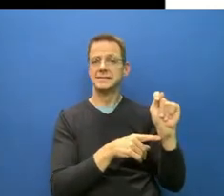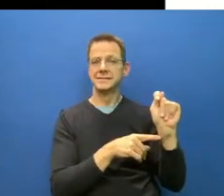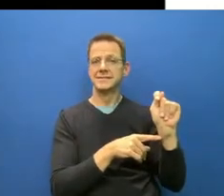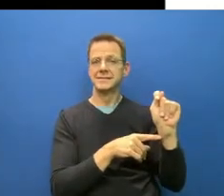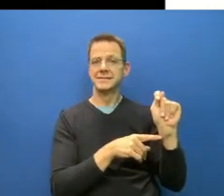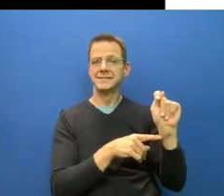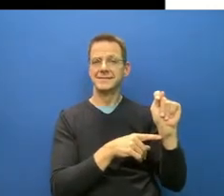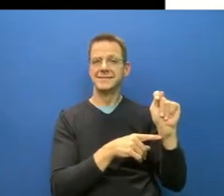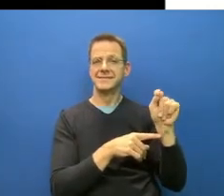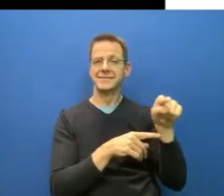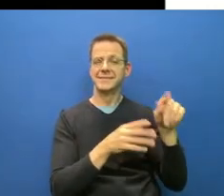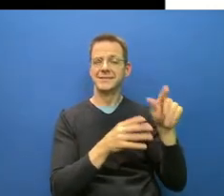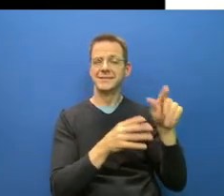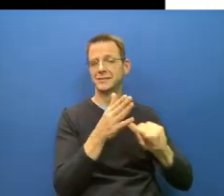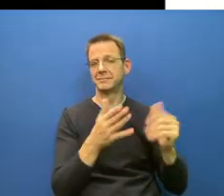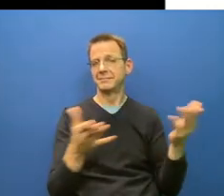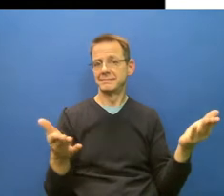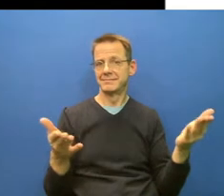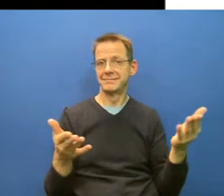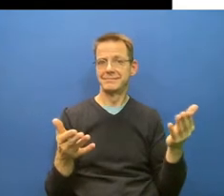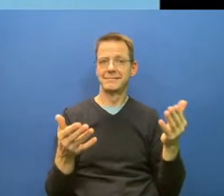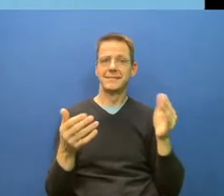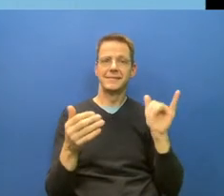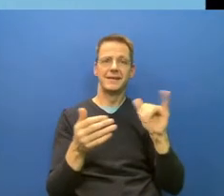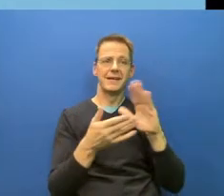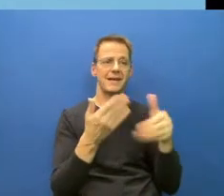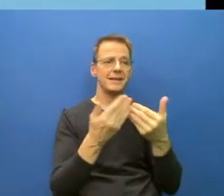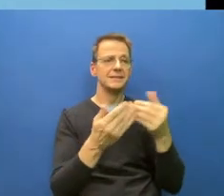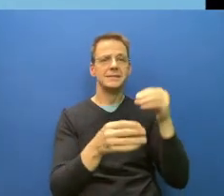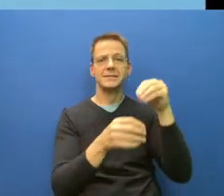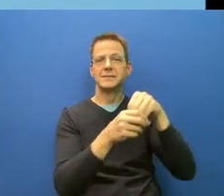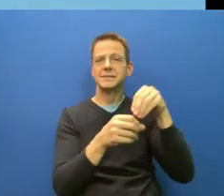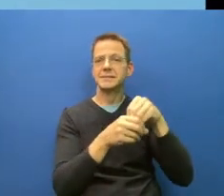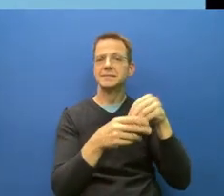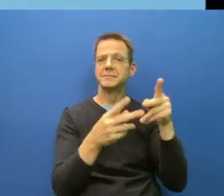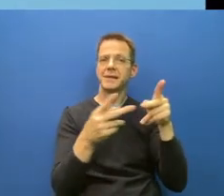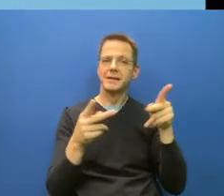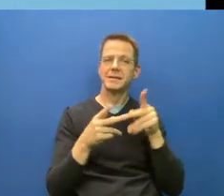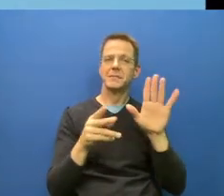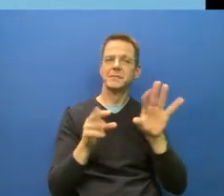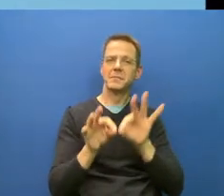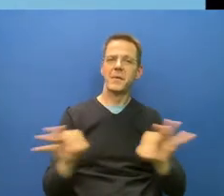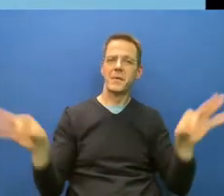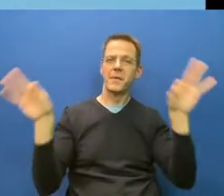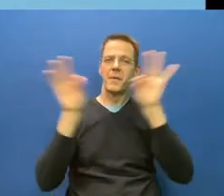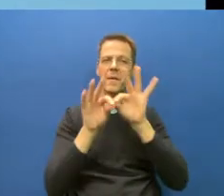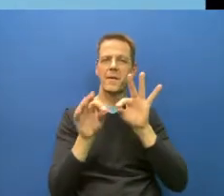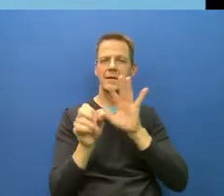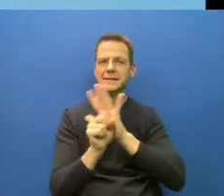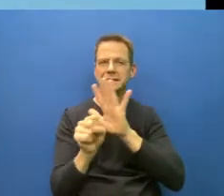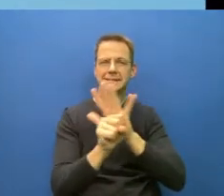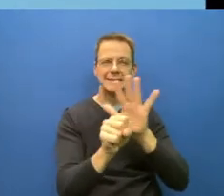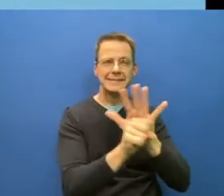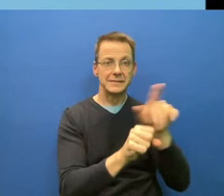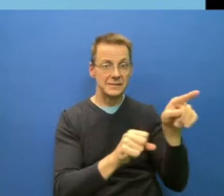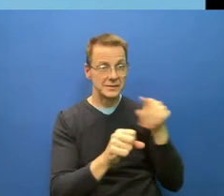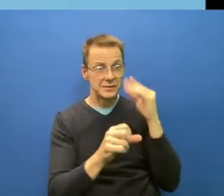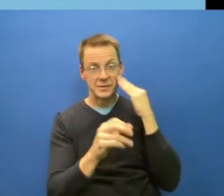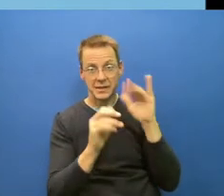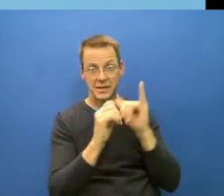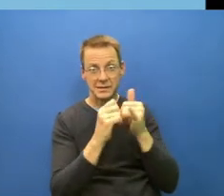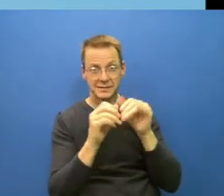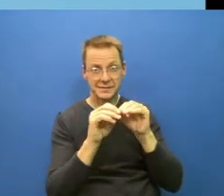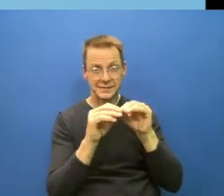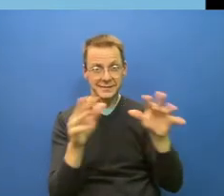educating people how the virus spreads so they know how to protect themselves. And that's something we are really not doing in this province